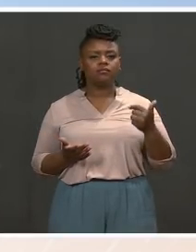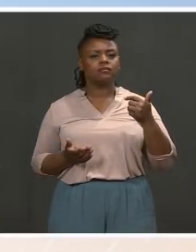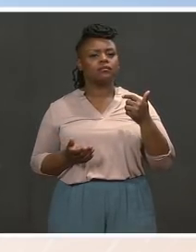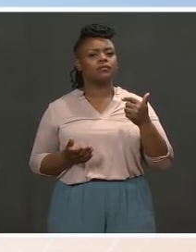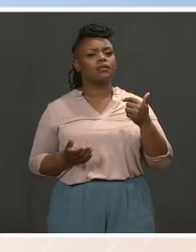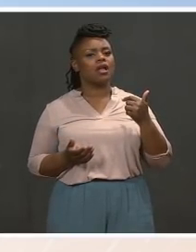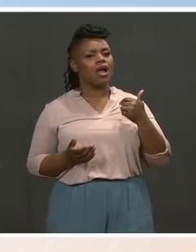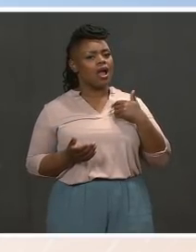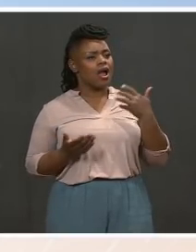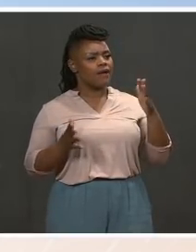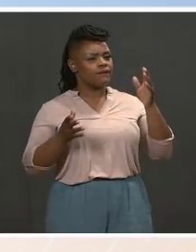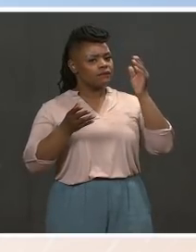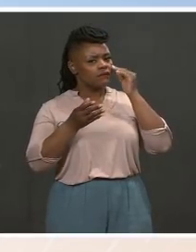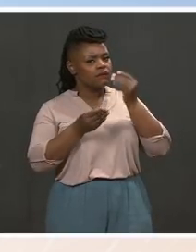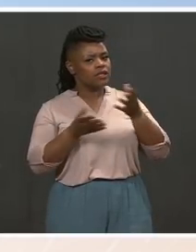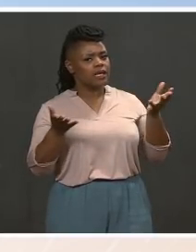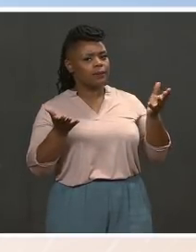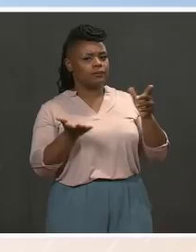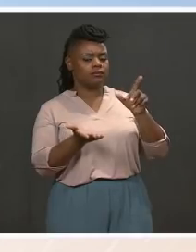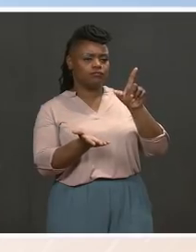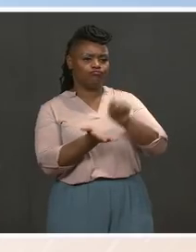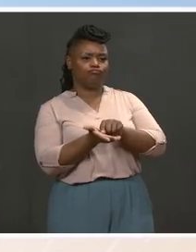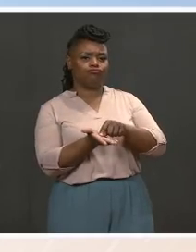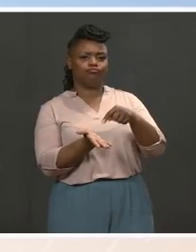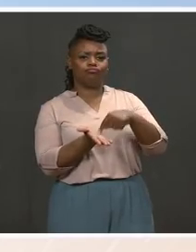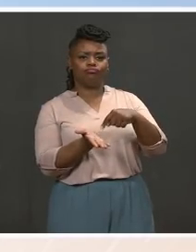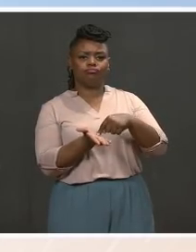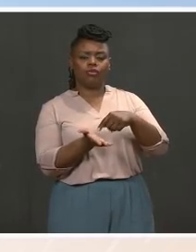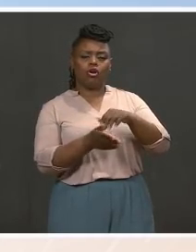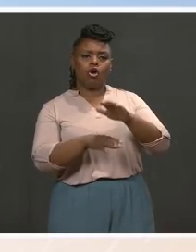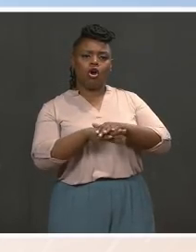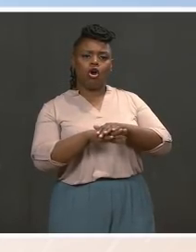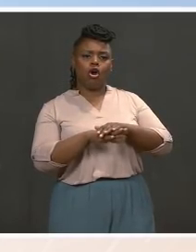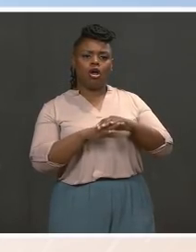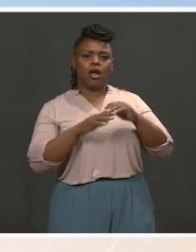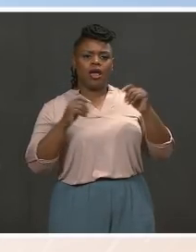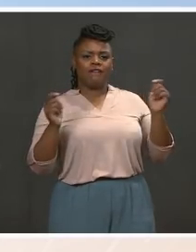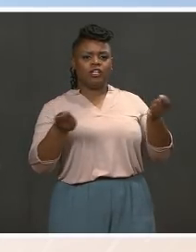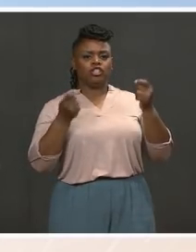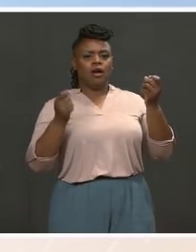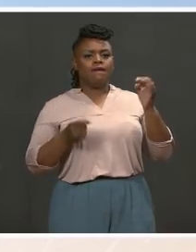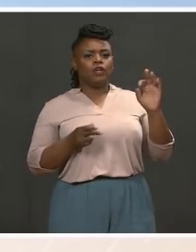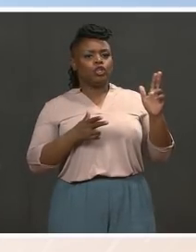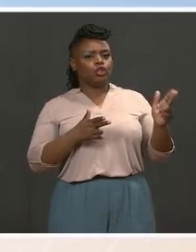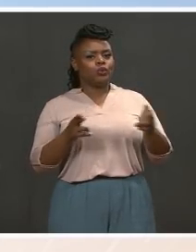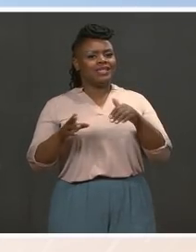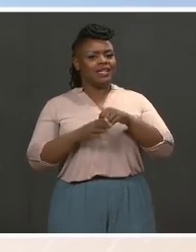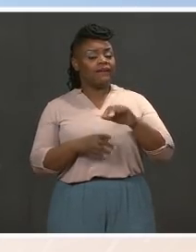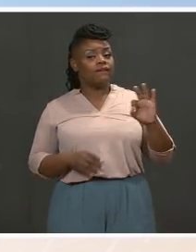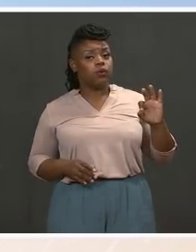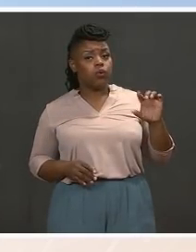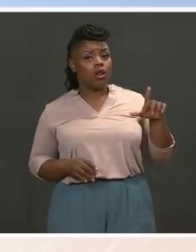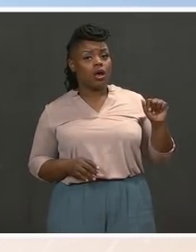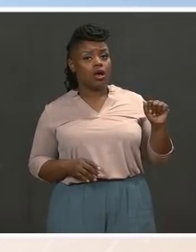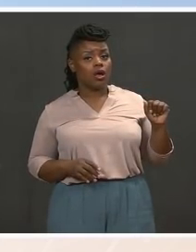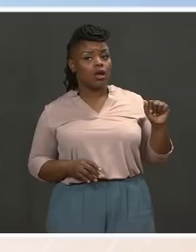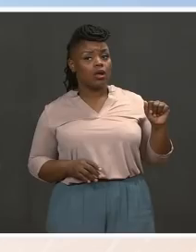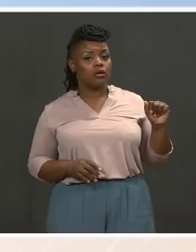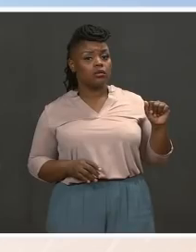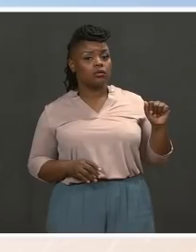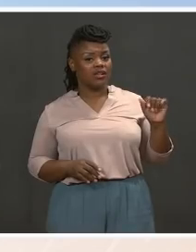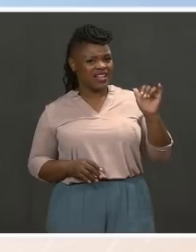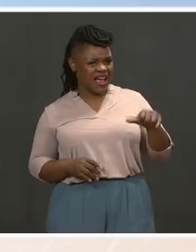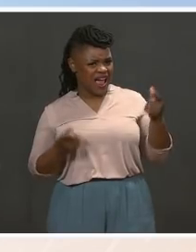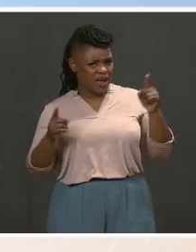in early February, the anniversary of the shooting in Florida. So he has addressed it before and certainly has addressed it